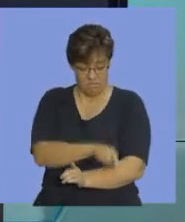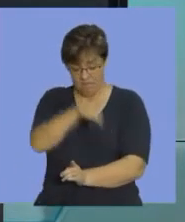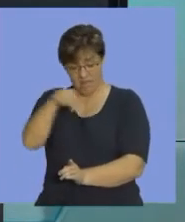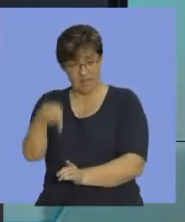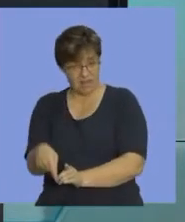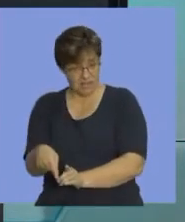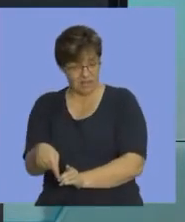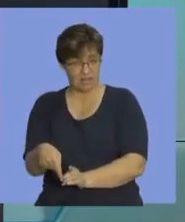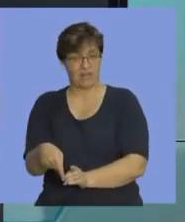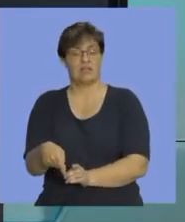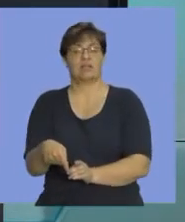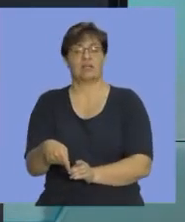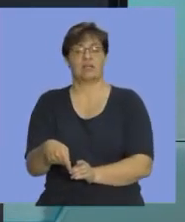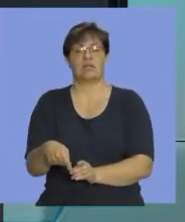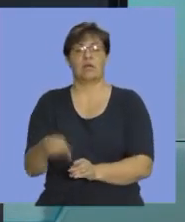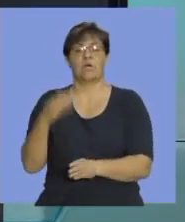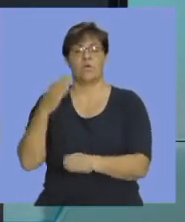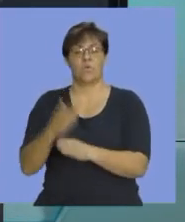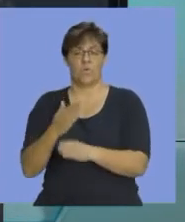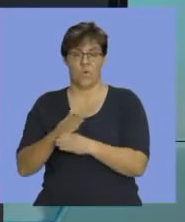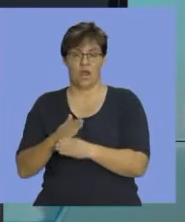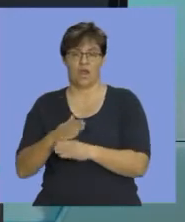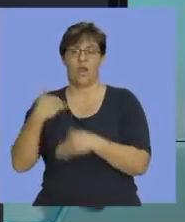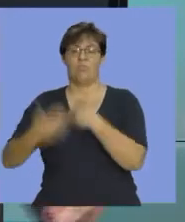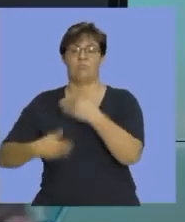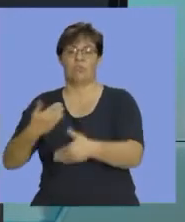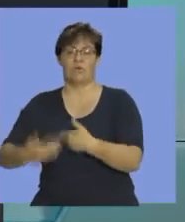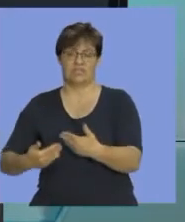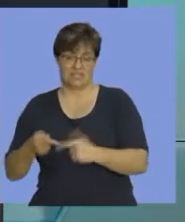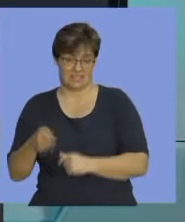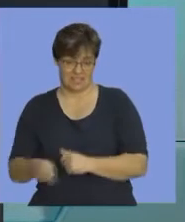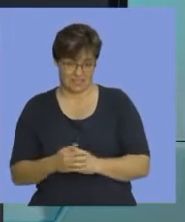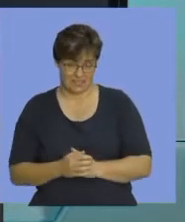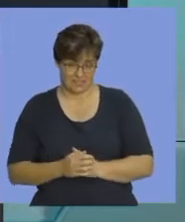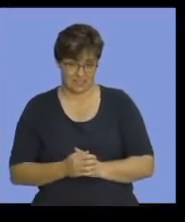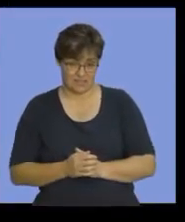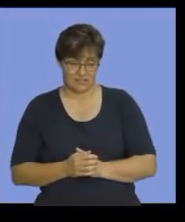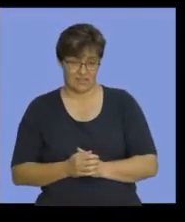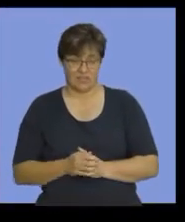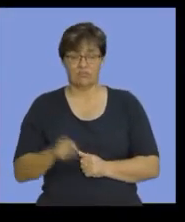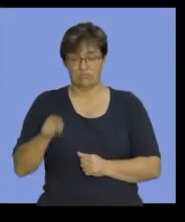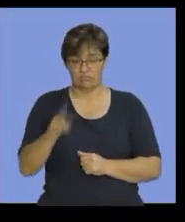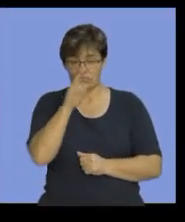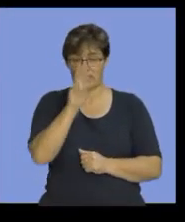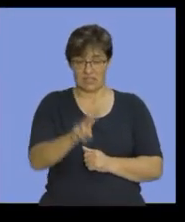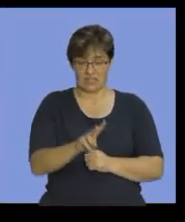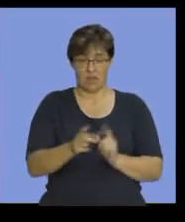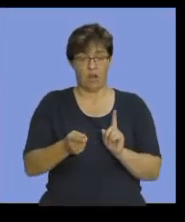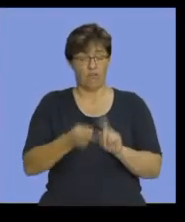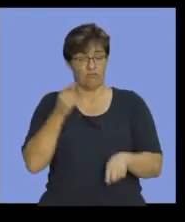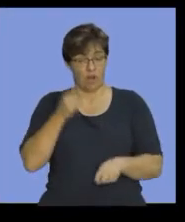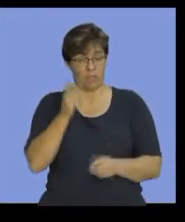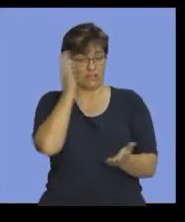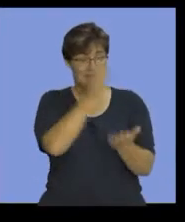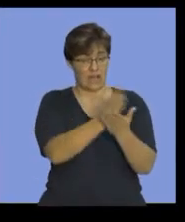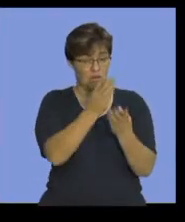into my work in process. You can see, watch here, from your direct materials cost